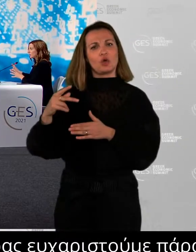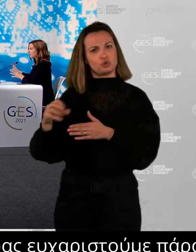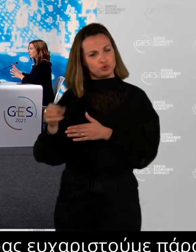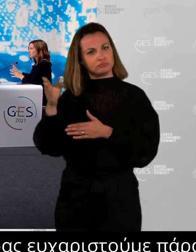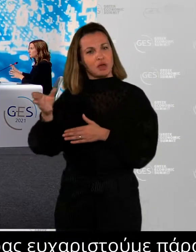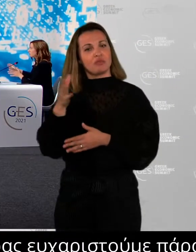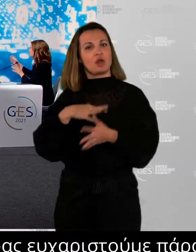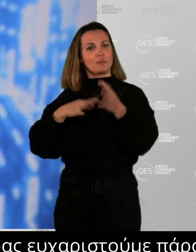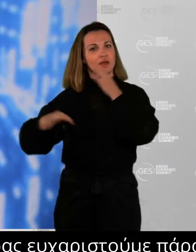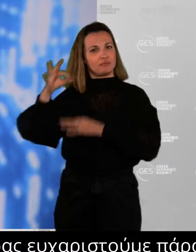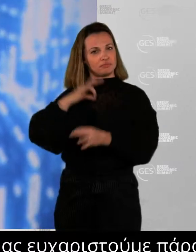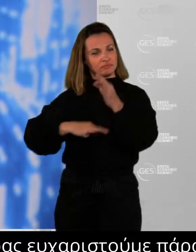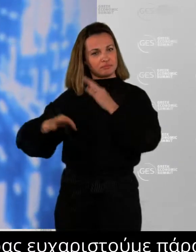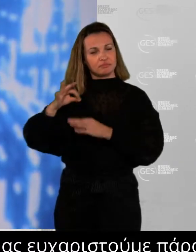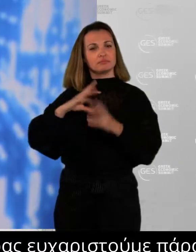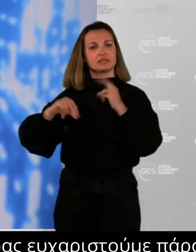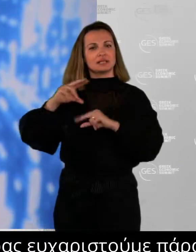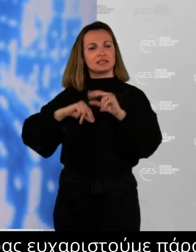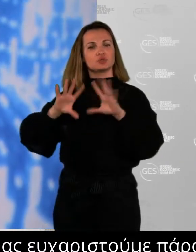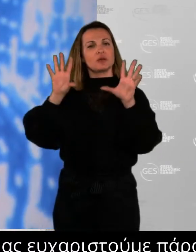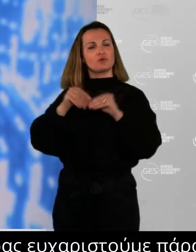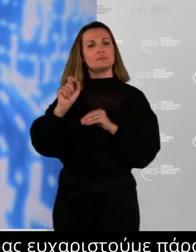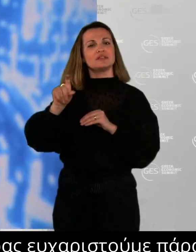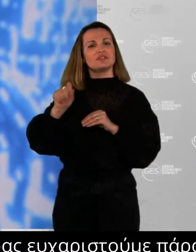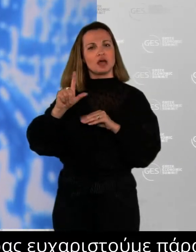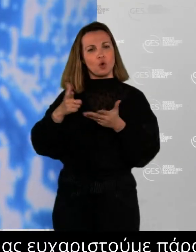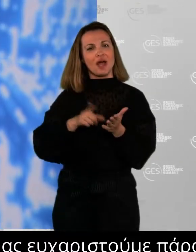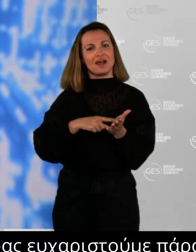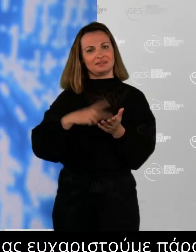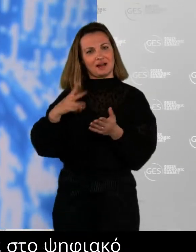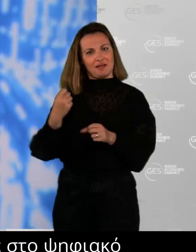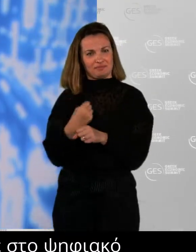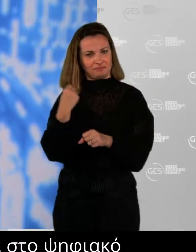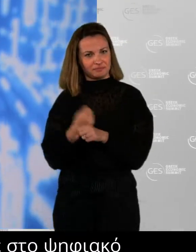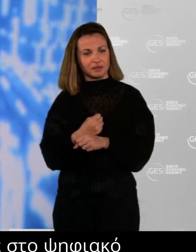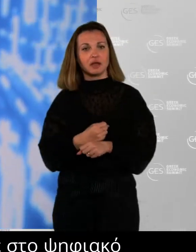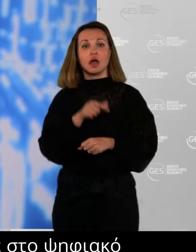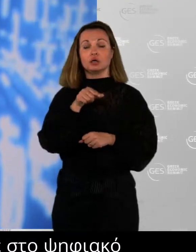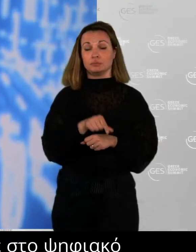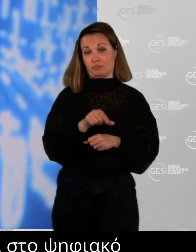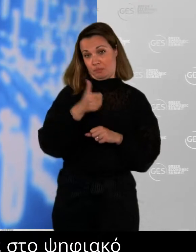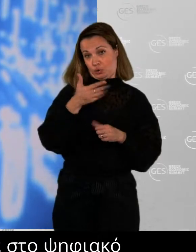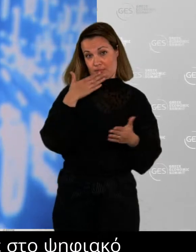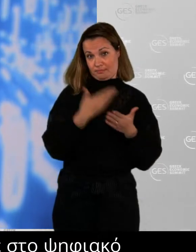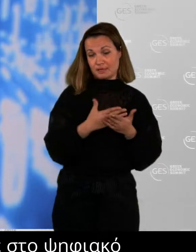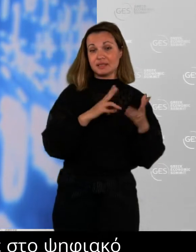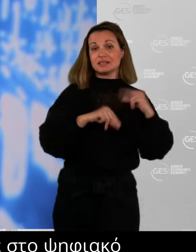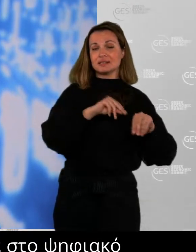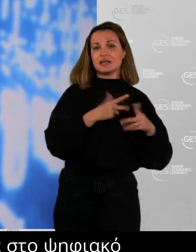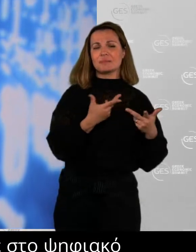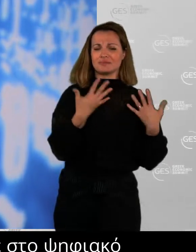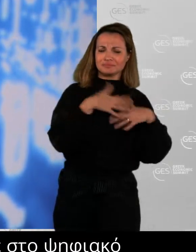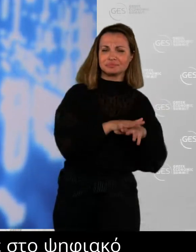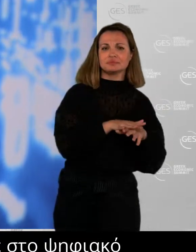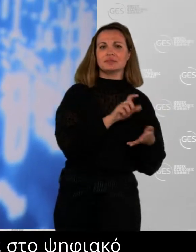workplace currently. So we spoke about digital and digital, and indeed, this is something that was not happening, at least not in this